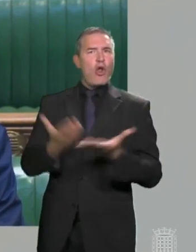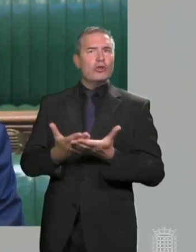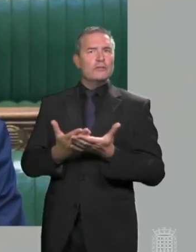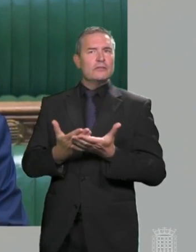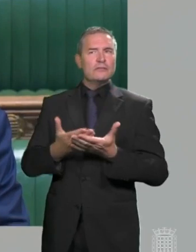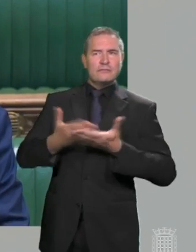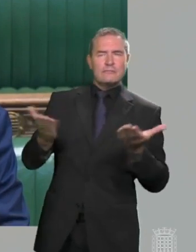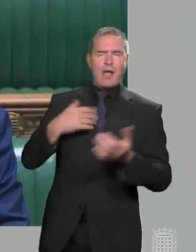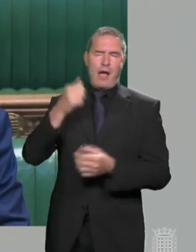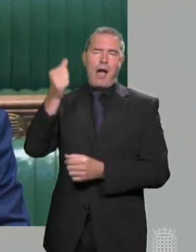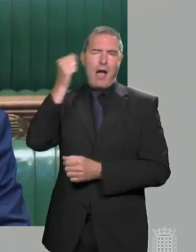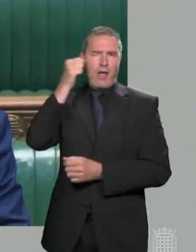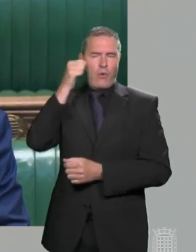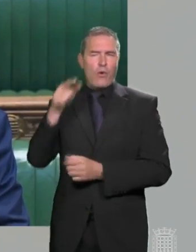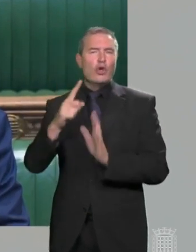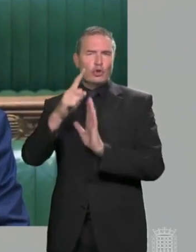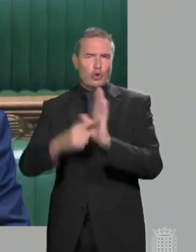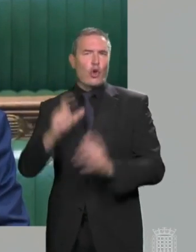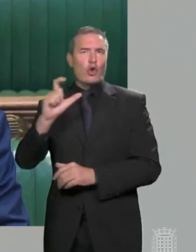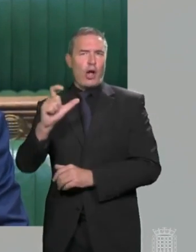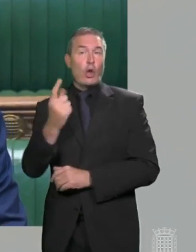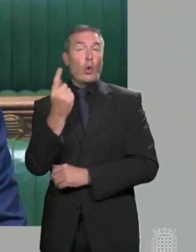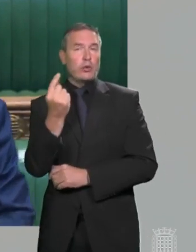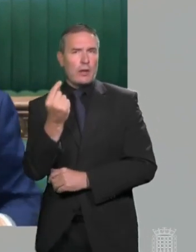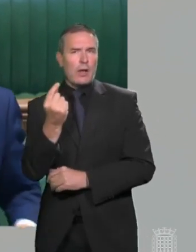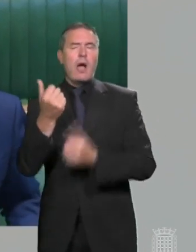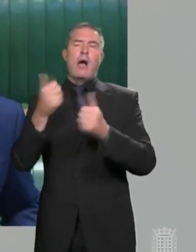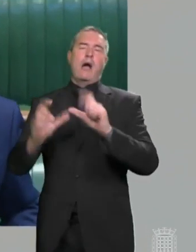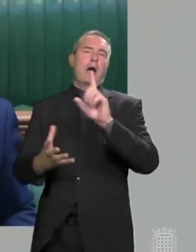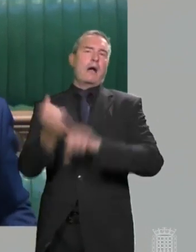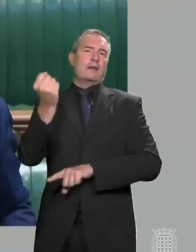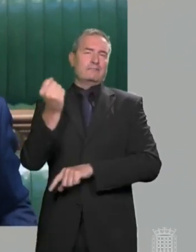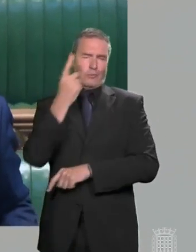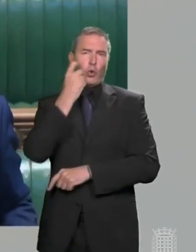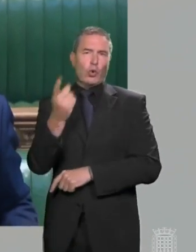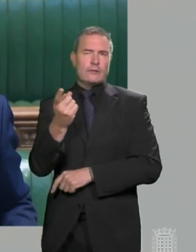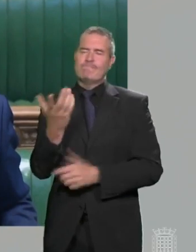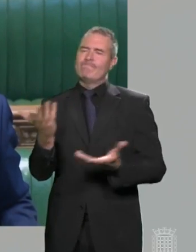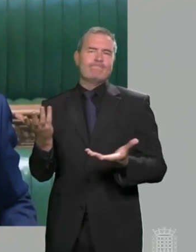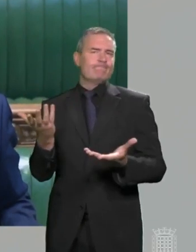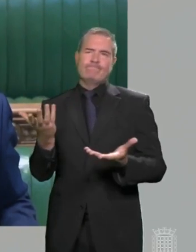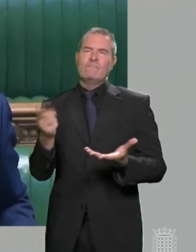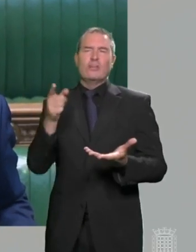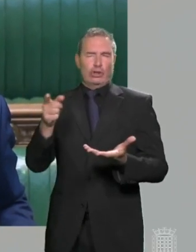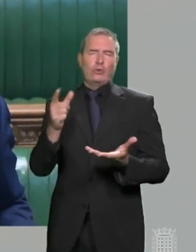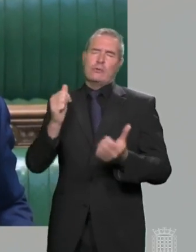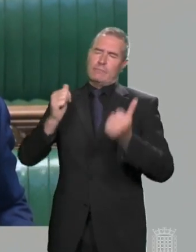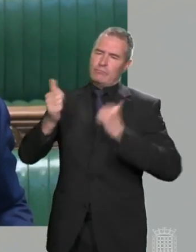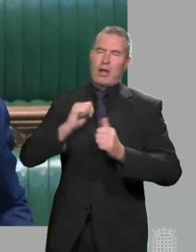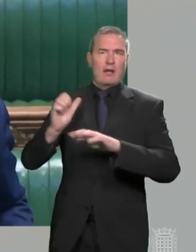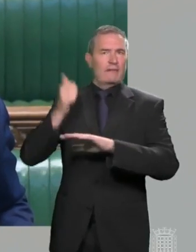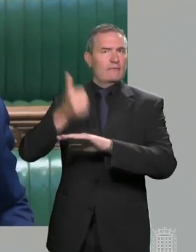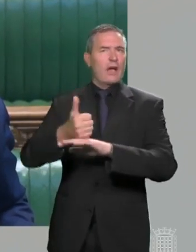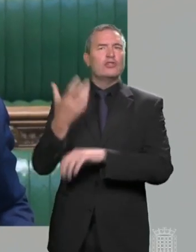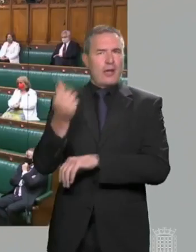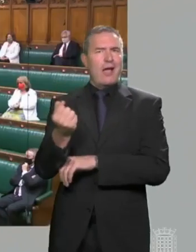I know she would have gone on to achieve so much more, and that she would have been so proud of the work of her foundation and what it's